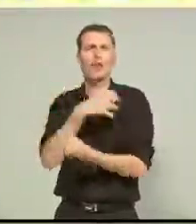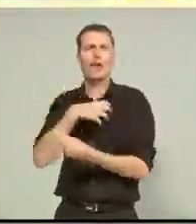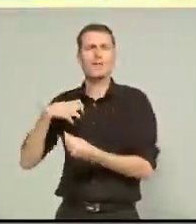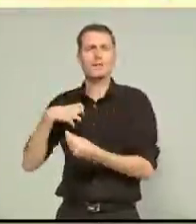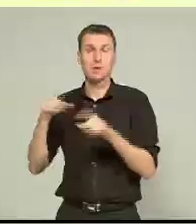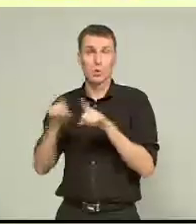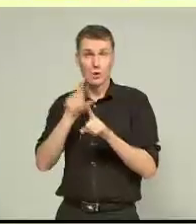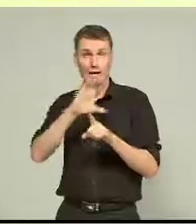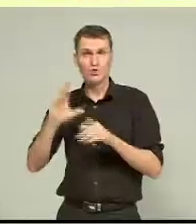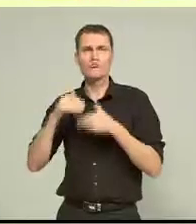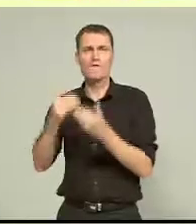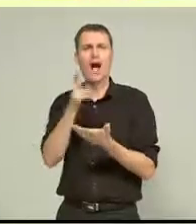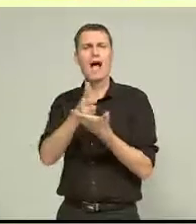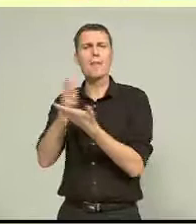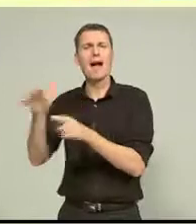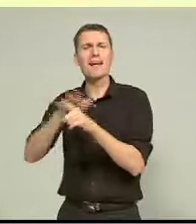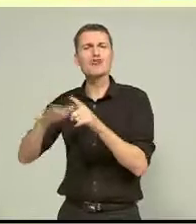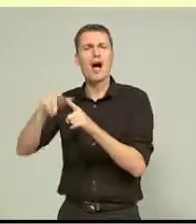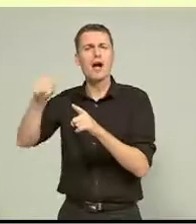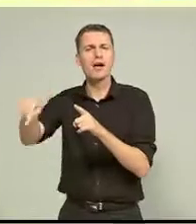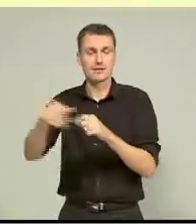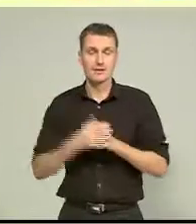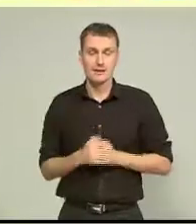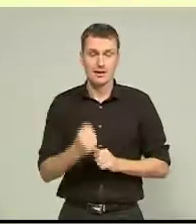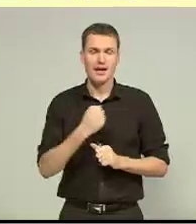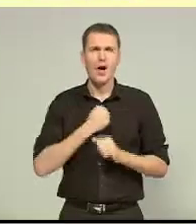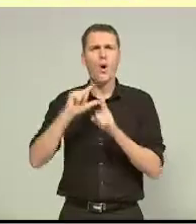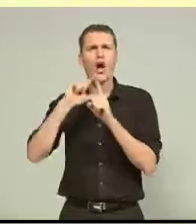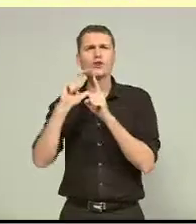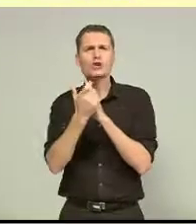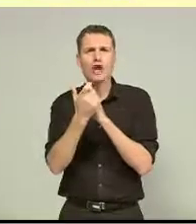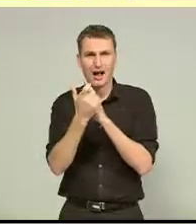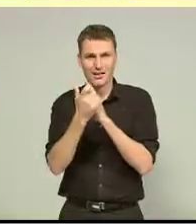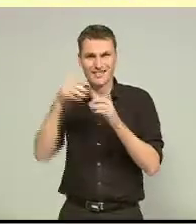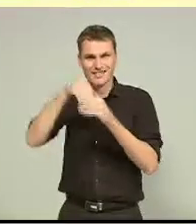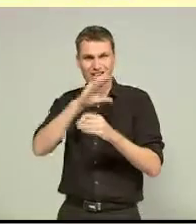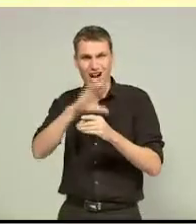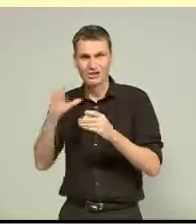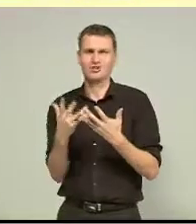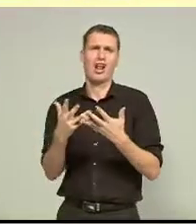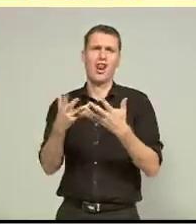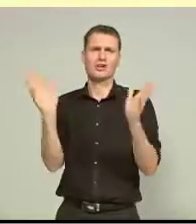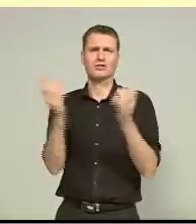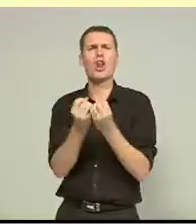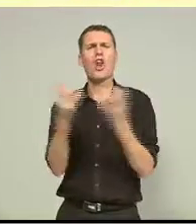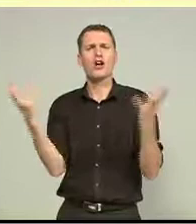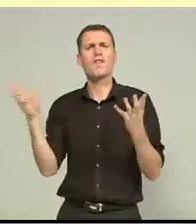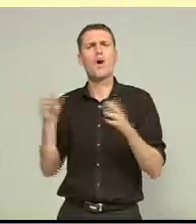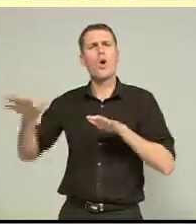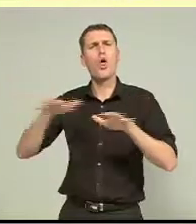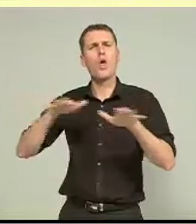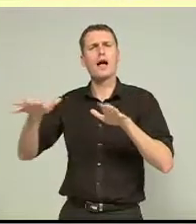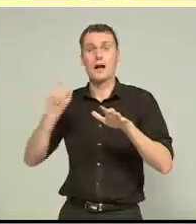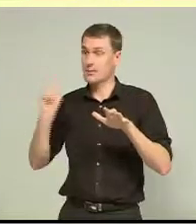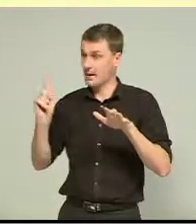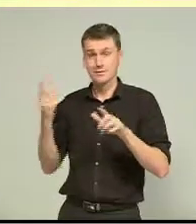in the area. We lost so much of the cultural fabric of our city in the earthquake, and this announcement sees that not only restored,